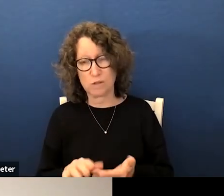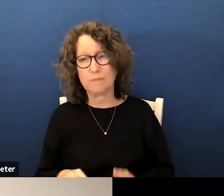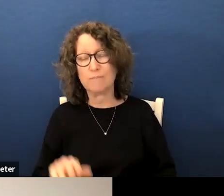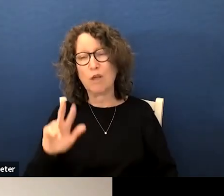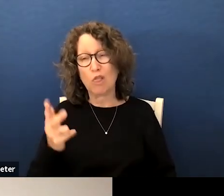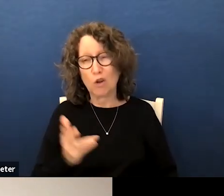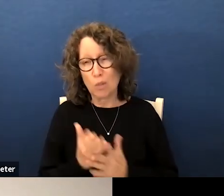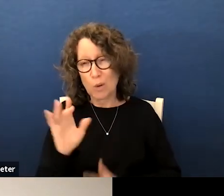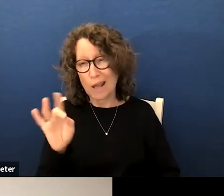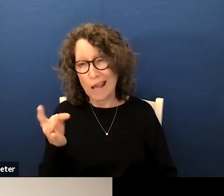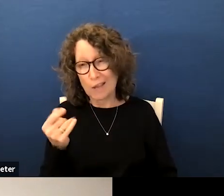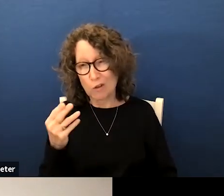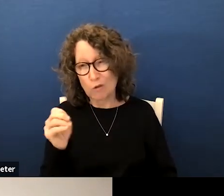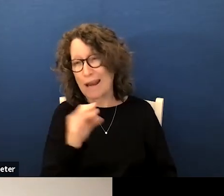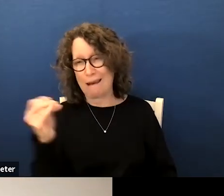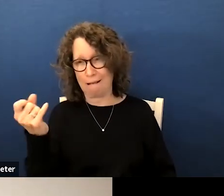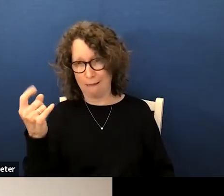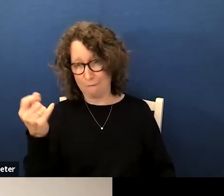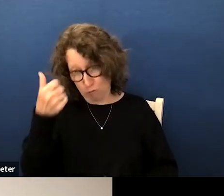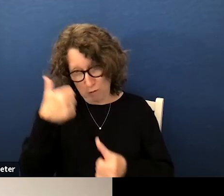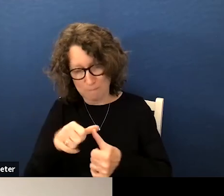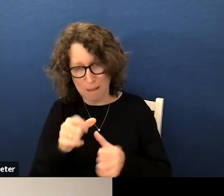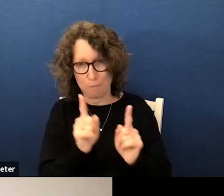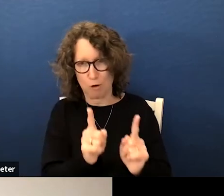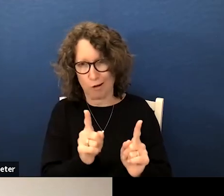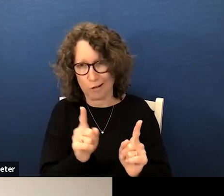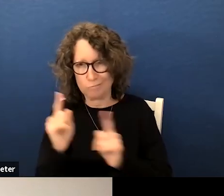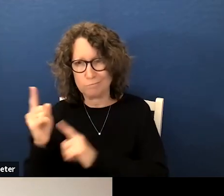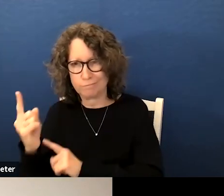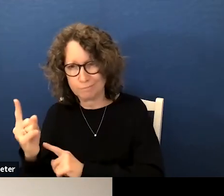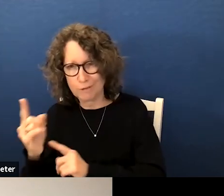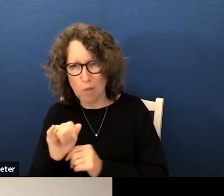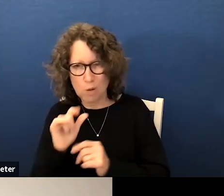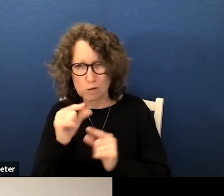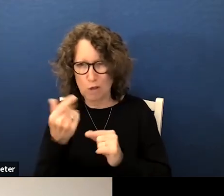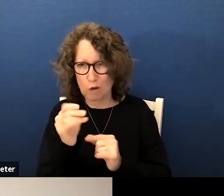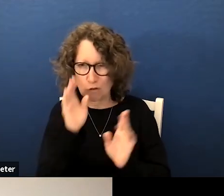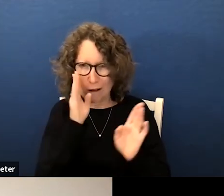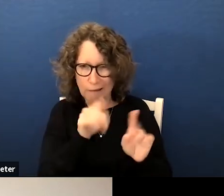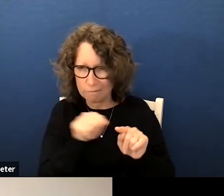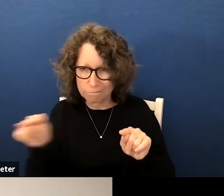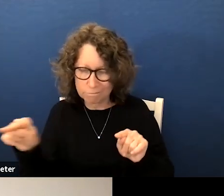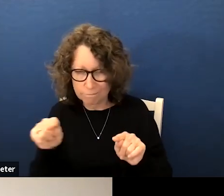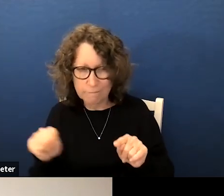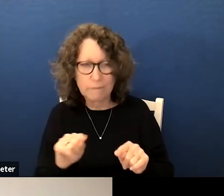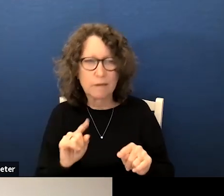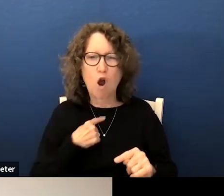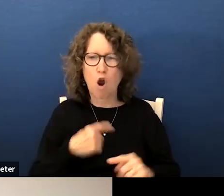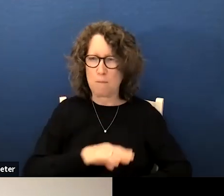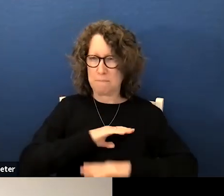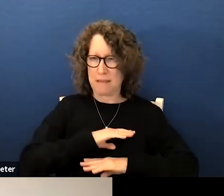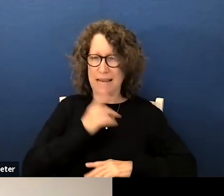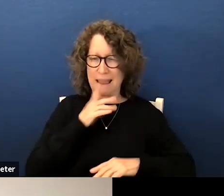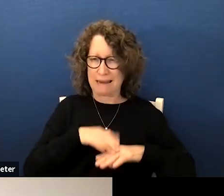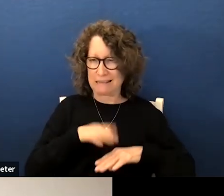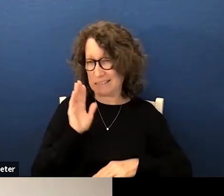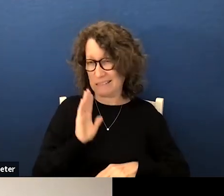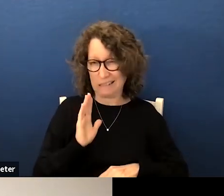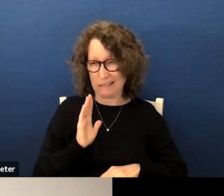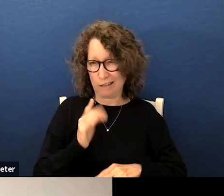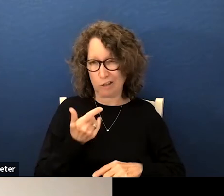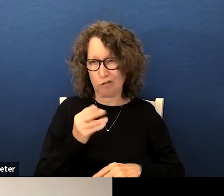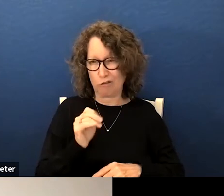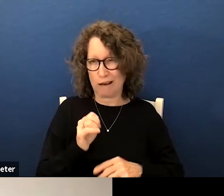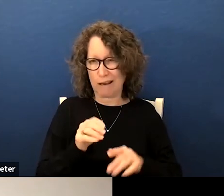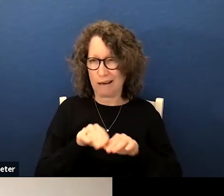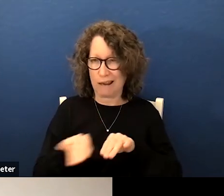through eighth grade and 11th grade remember those are the grade levels we're focused on here are meeting and exceeding grade